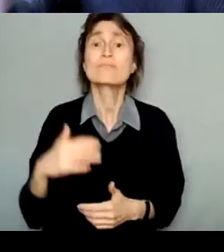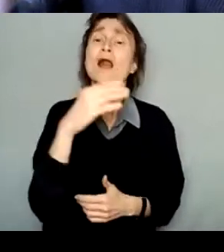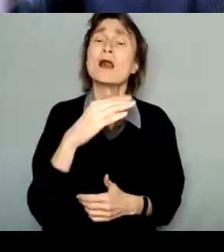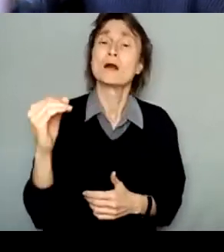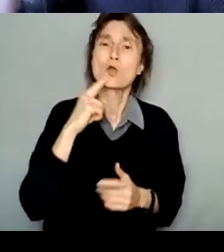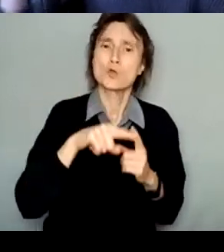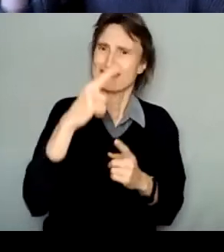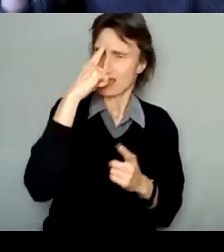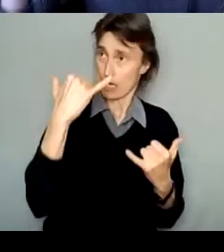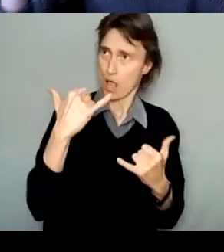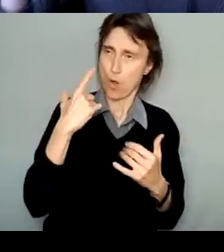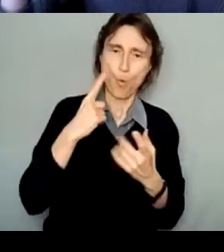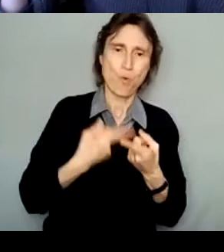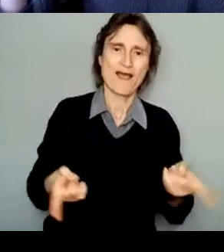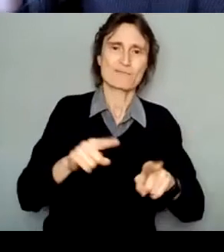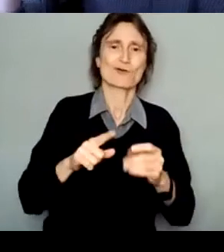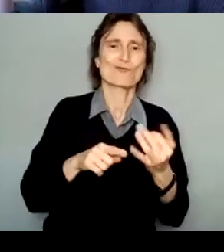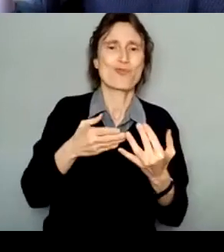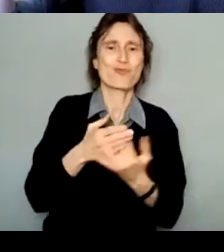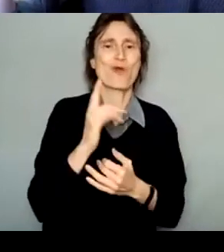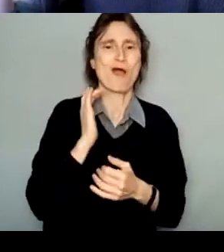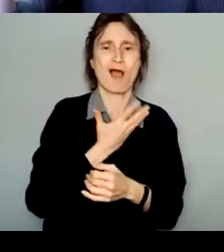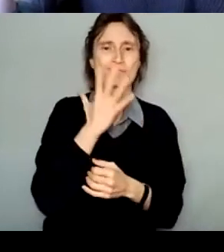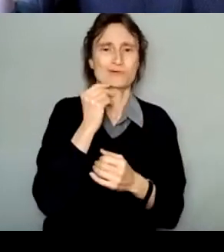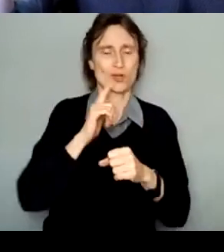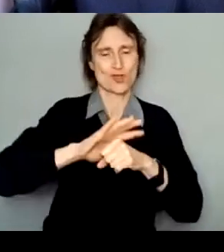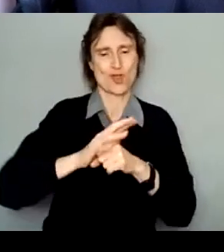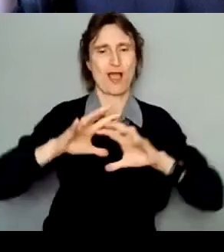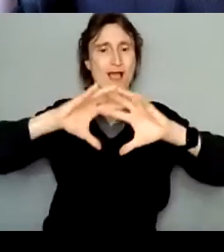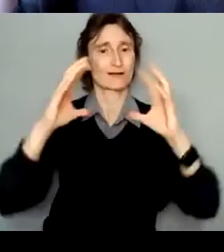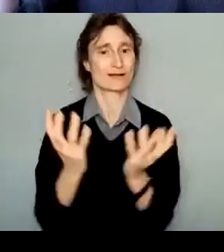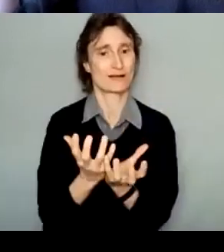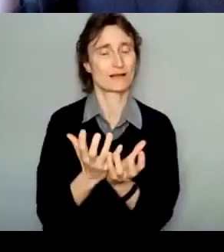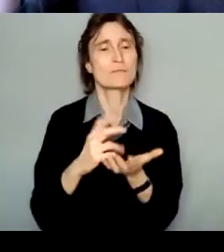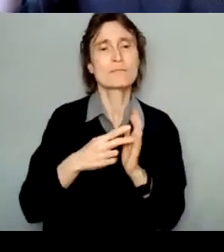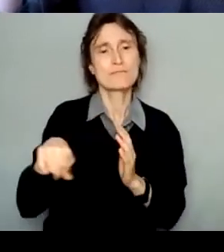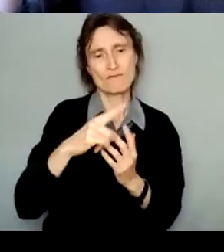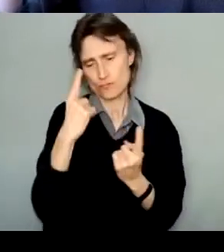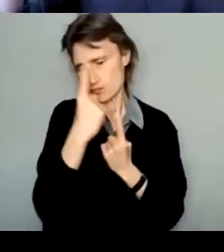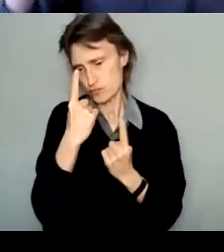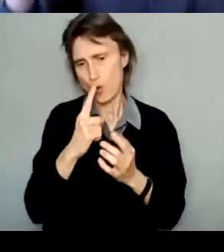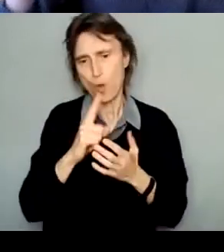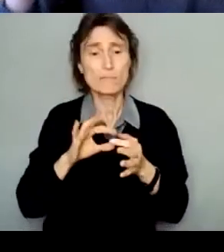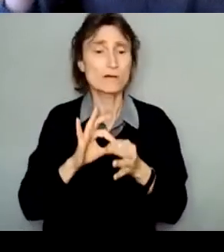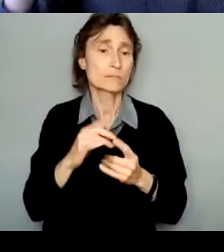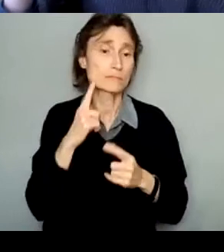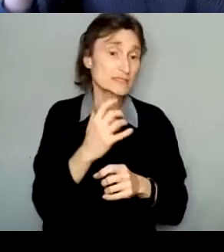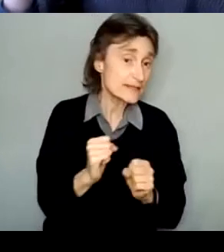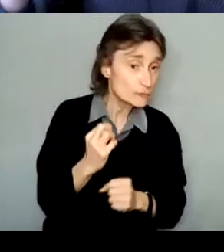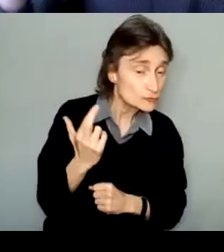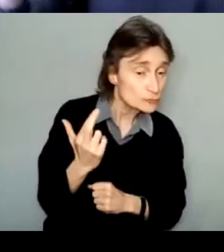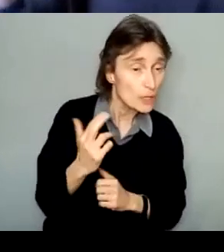of the pandemic and plan accordingly, including any necessary considerations, safety measures, or